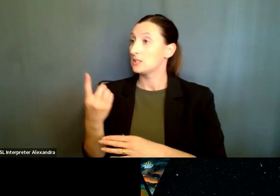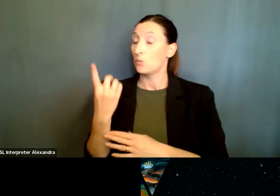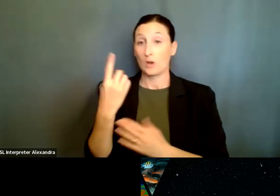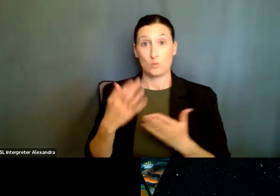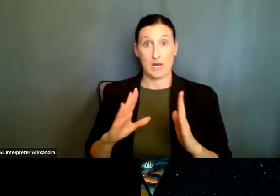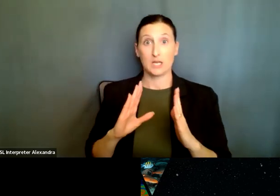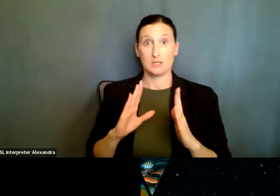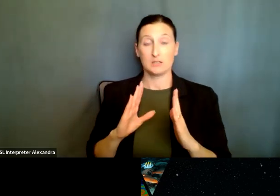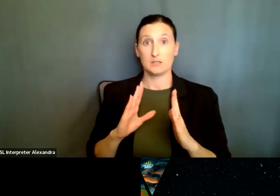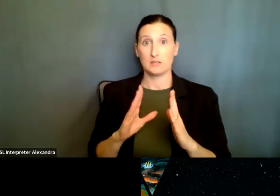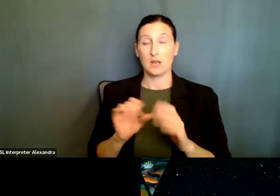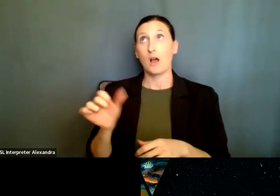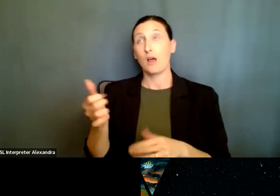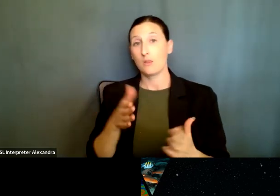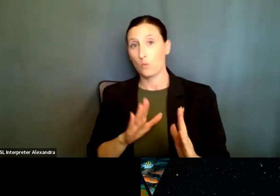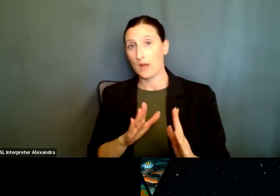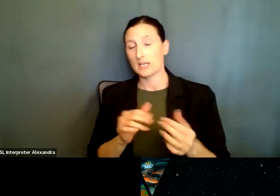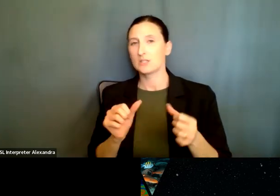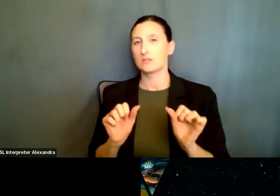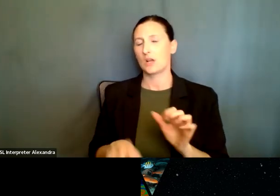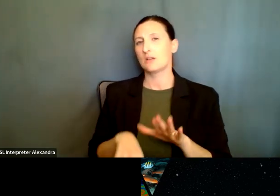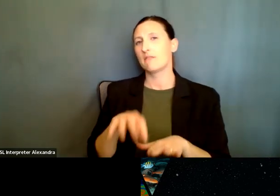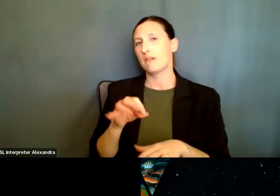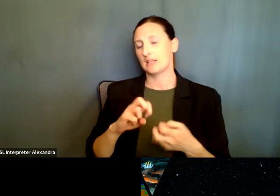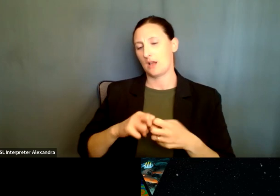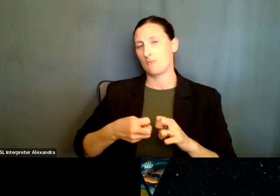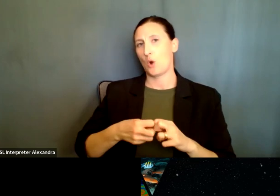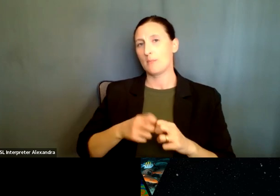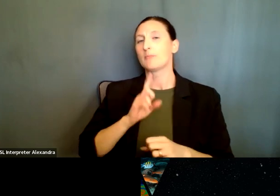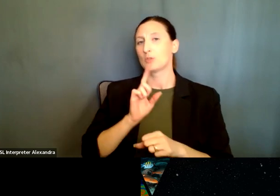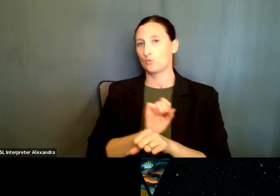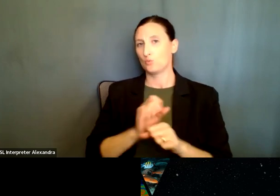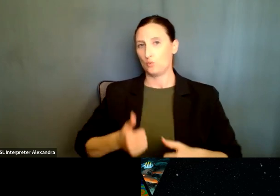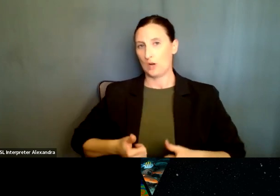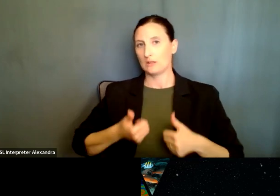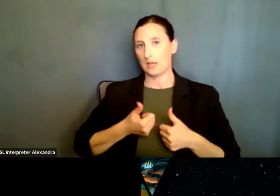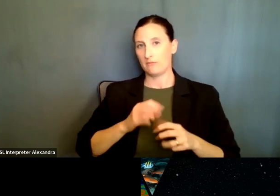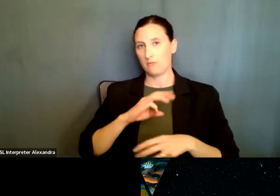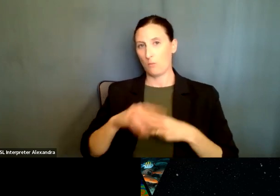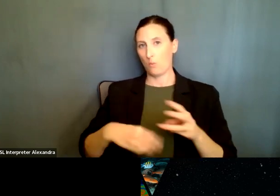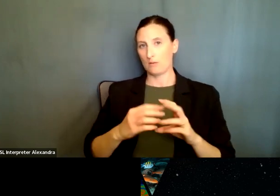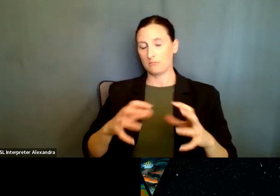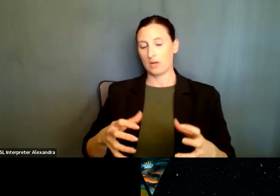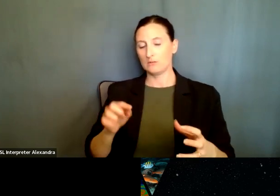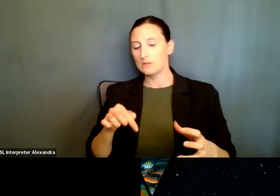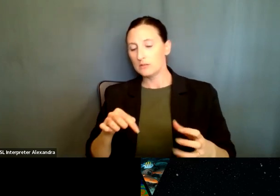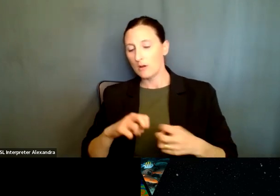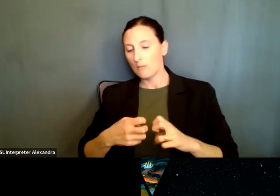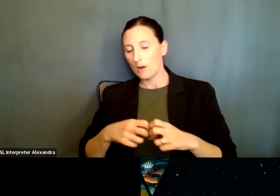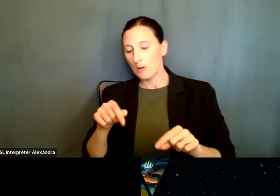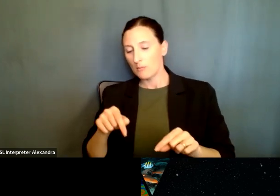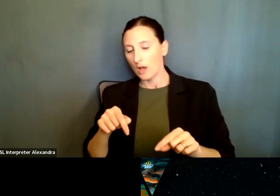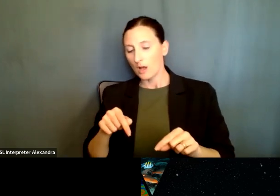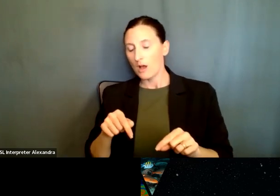Um, and that the other way is to try to find a problem in the real world and then deploy any, you know, deploy one's